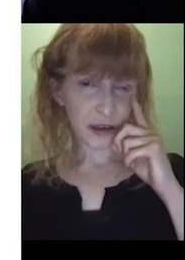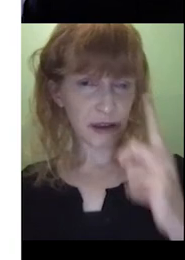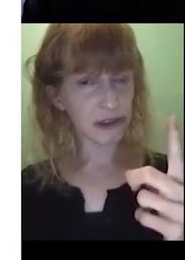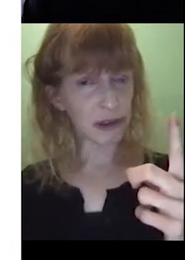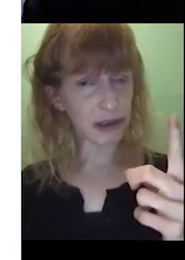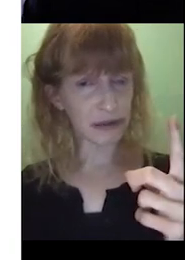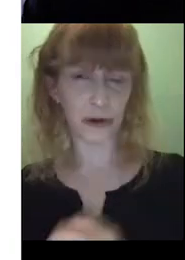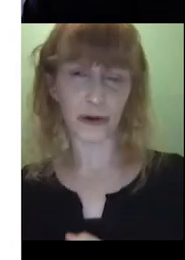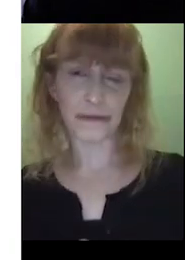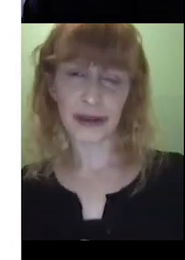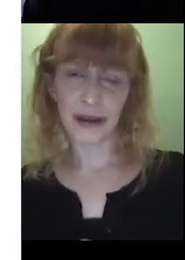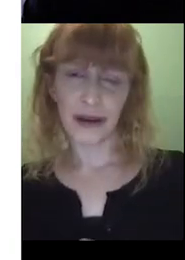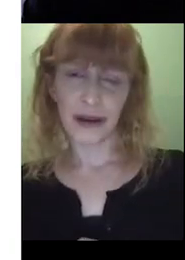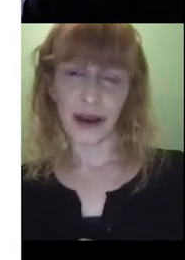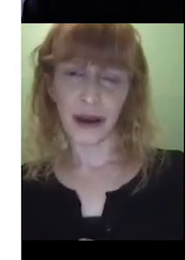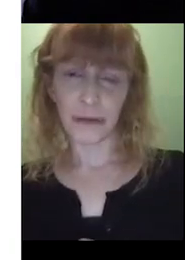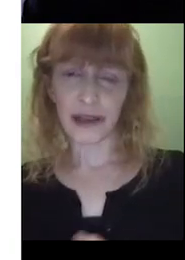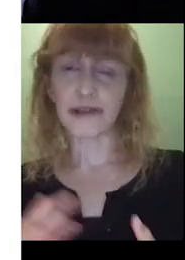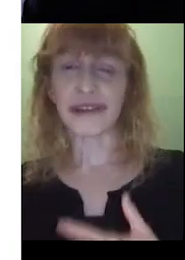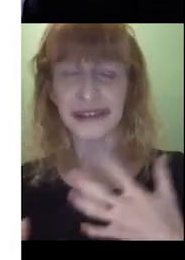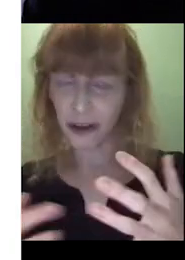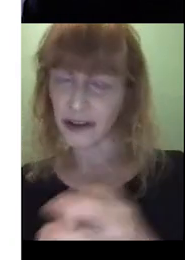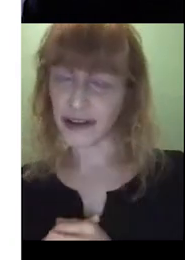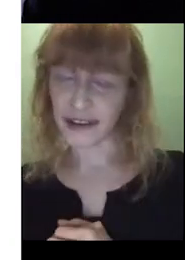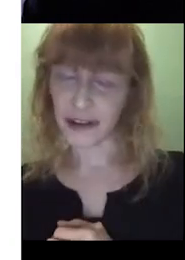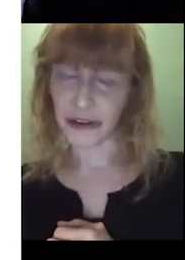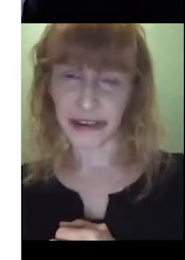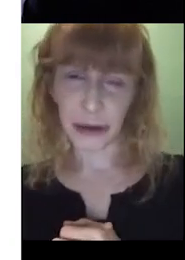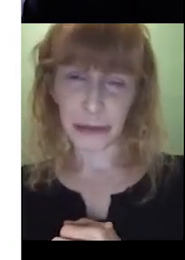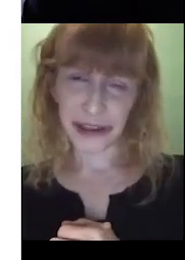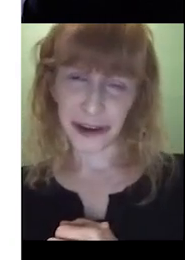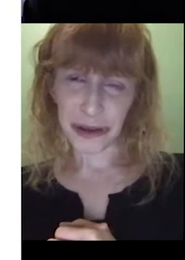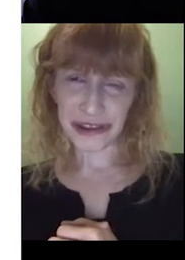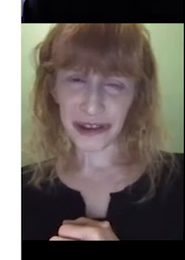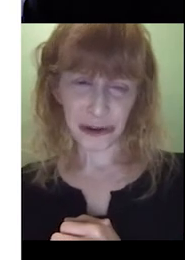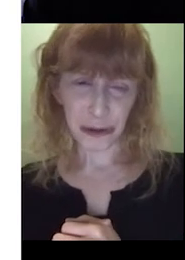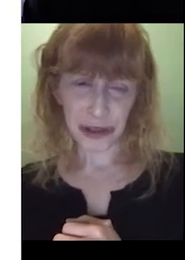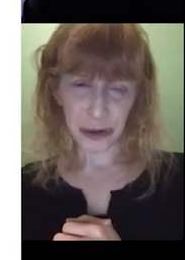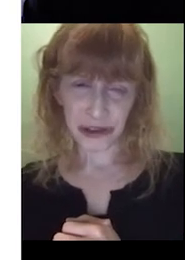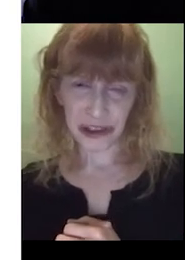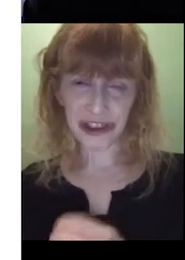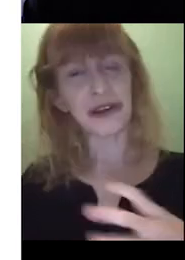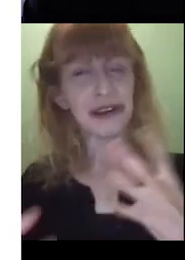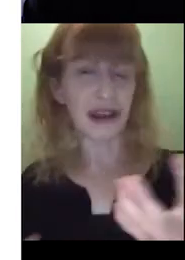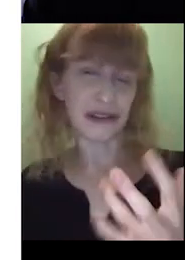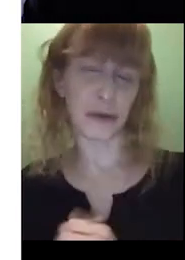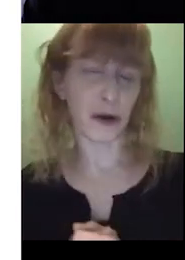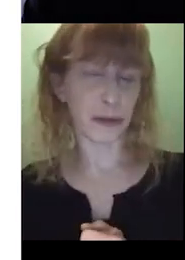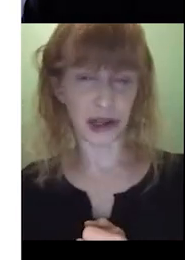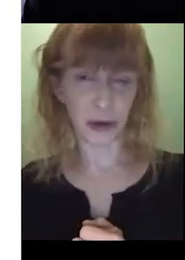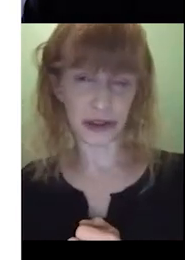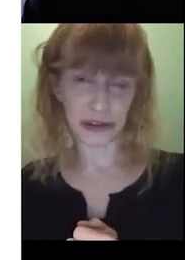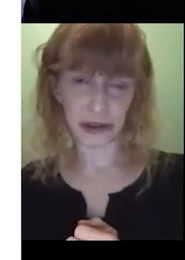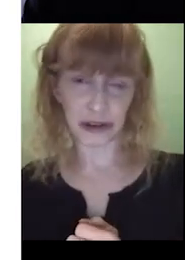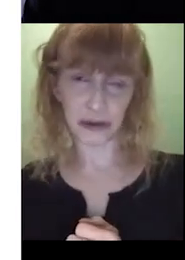think she's looking for? And I did say earlier, you know, thinking about making comments and not too many questions. But I think that's an